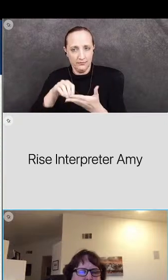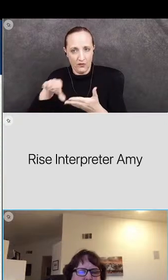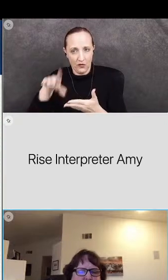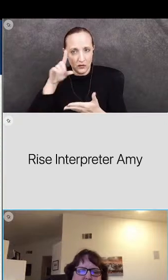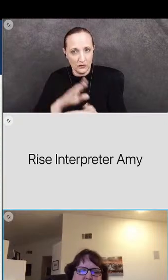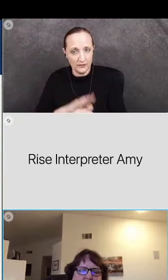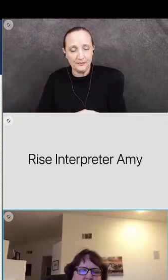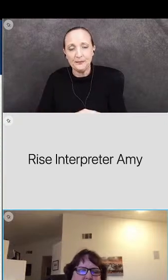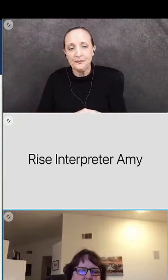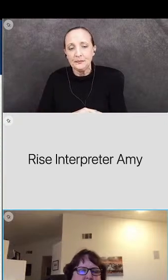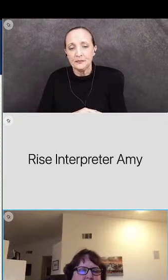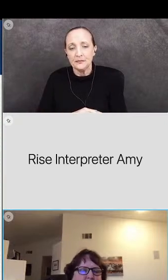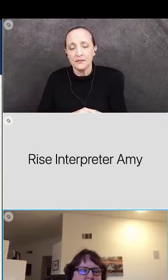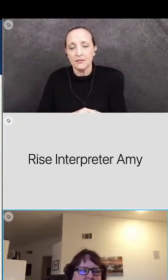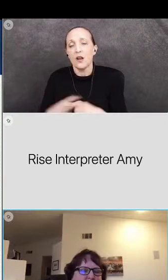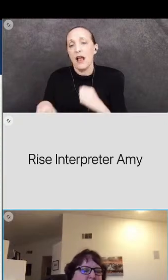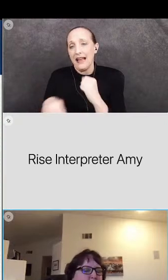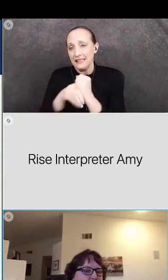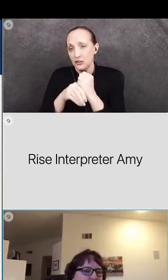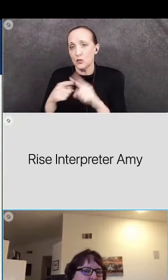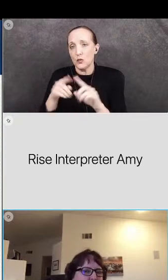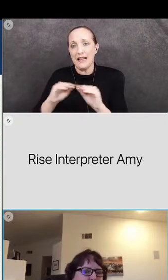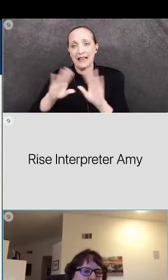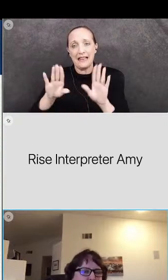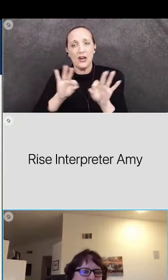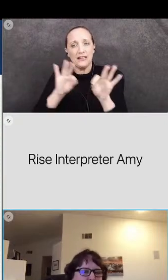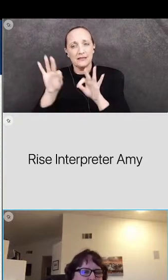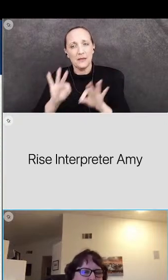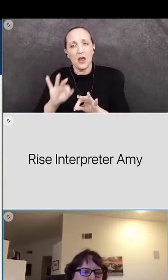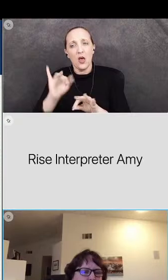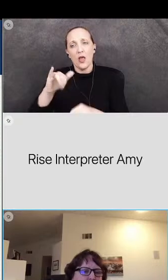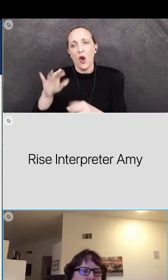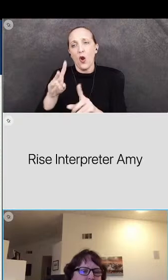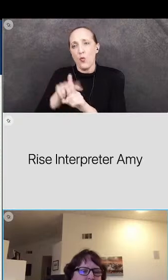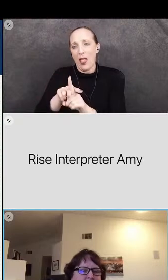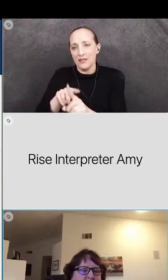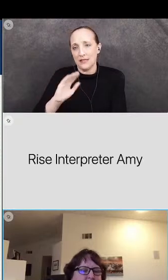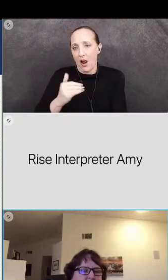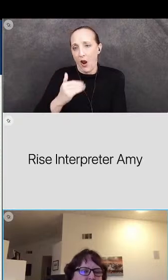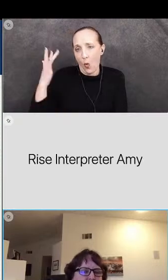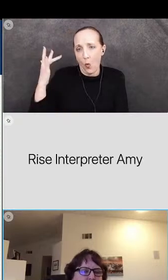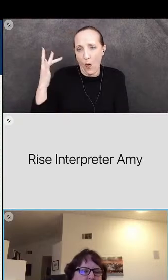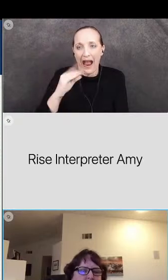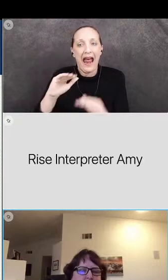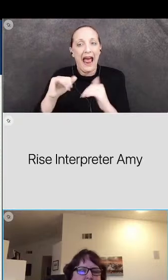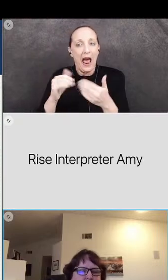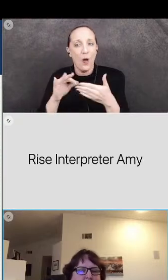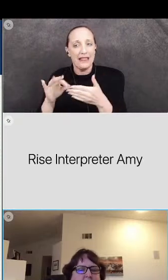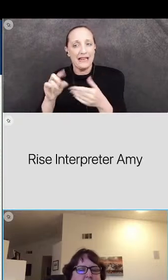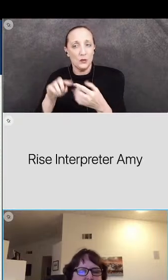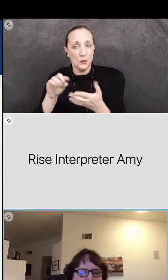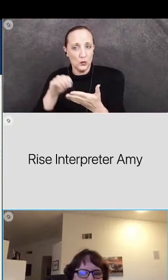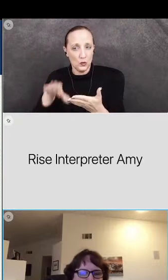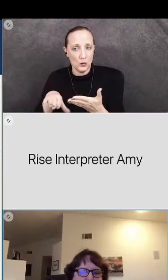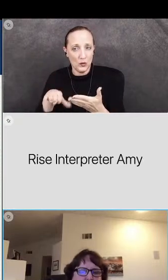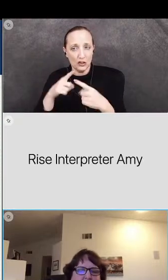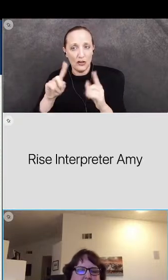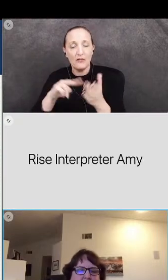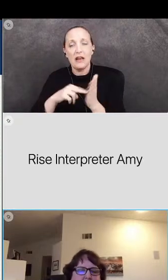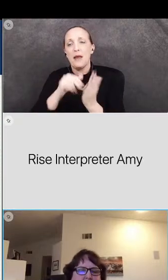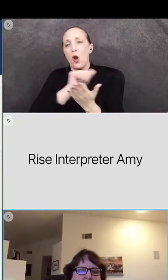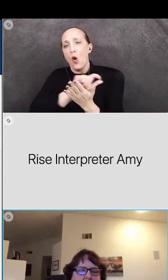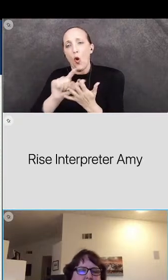in addition clearly explaining the relevance of the why of our professional learning and how it leads to student achievement so that all staff